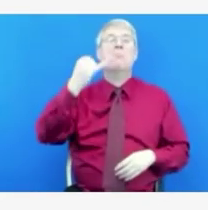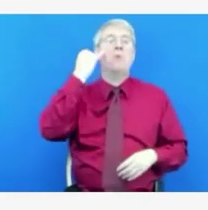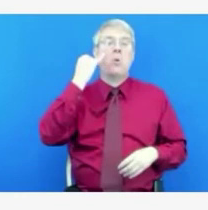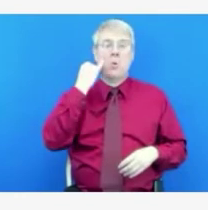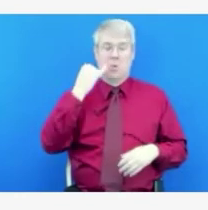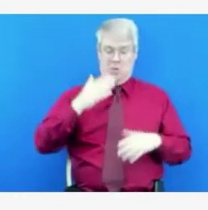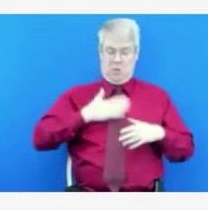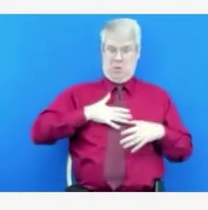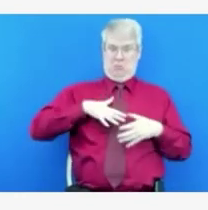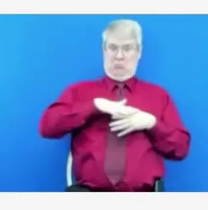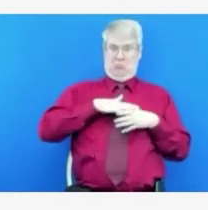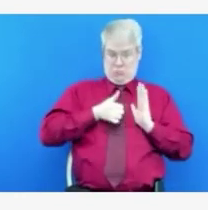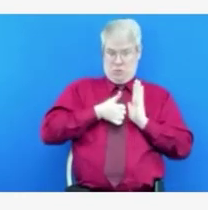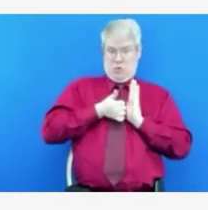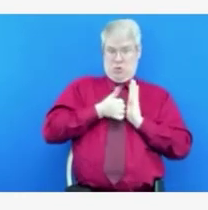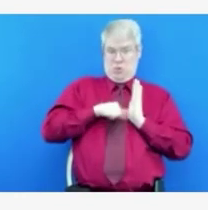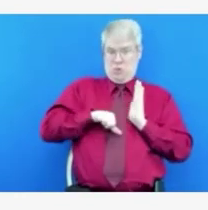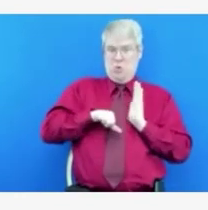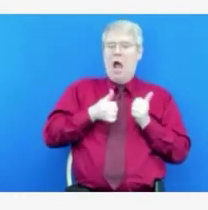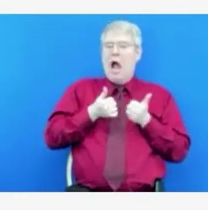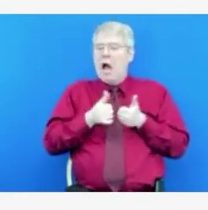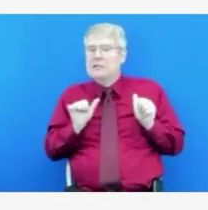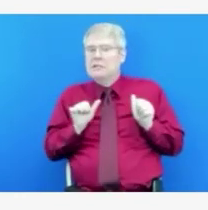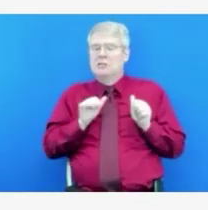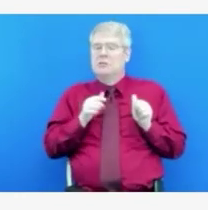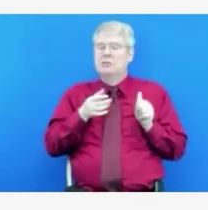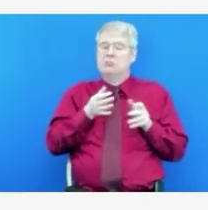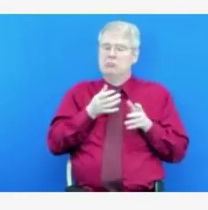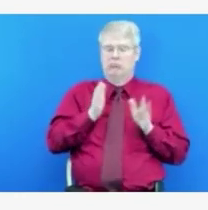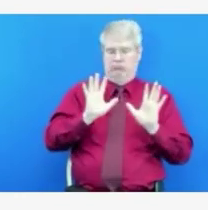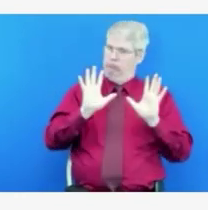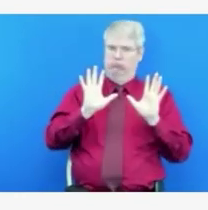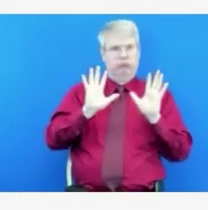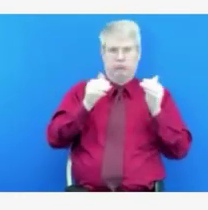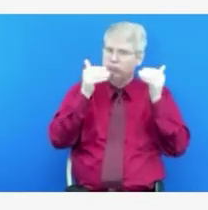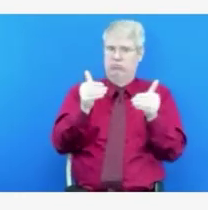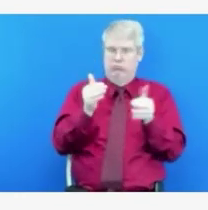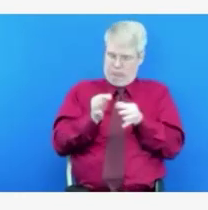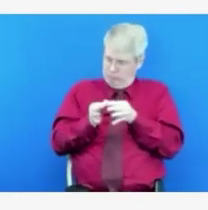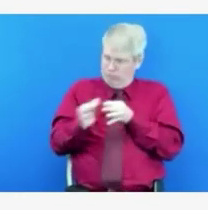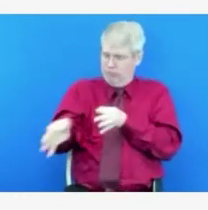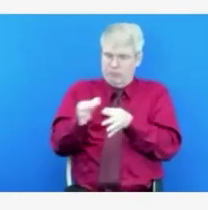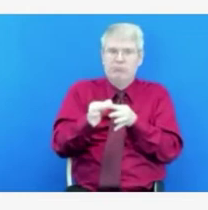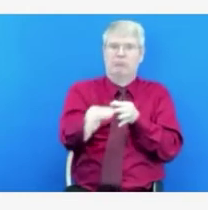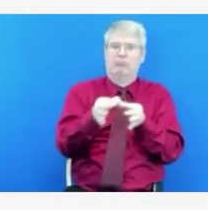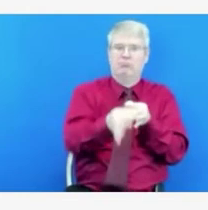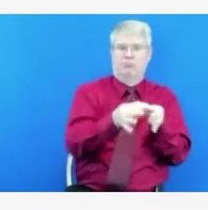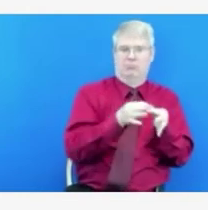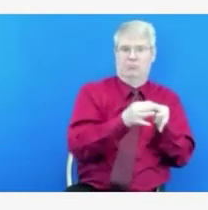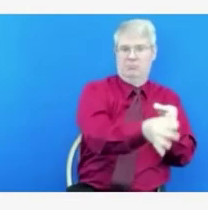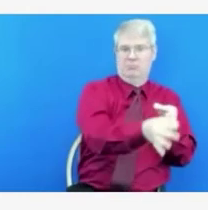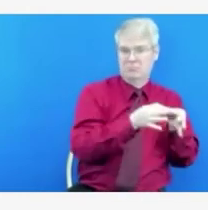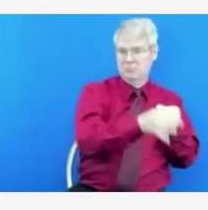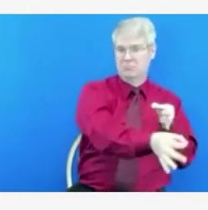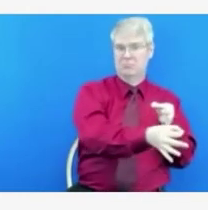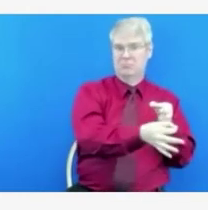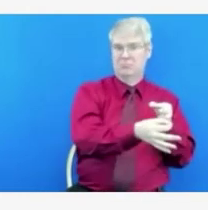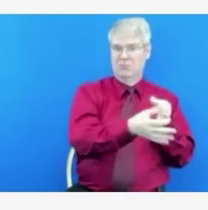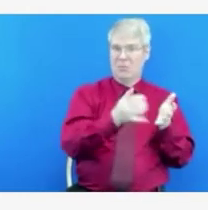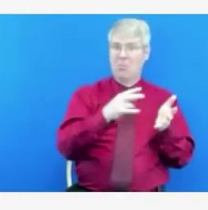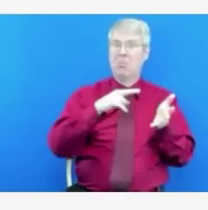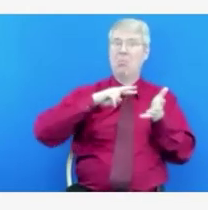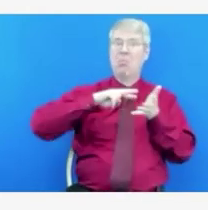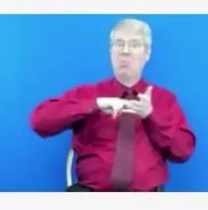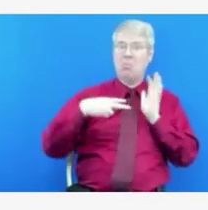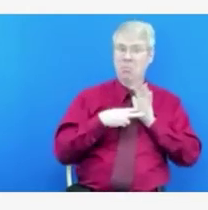experiencing harm due to the delays that we've had to impose. And indeed, we're sending some patients out of state to receive care, but